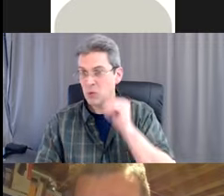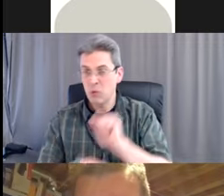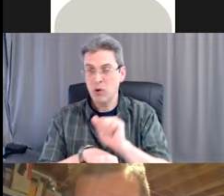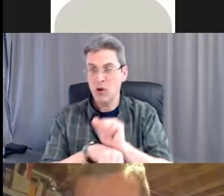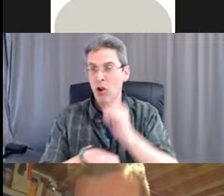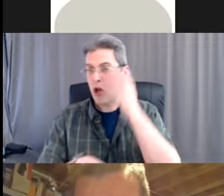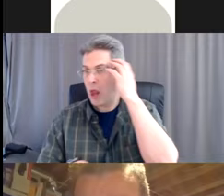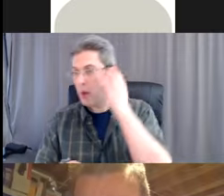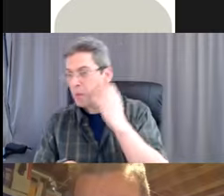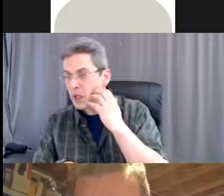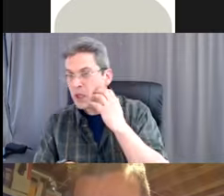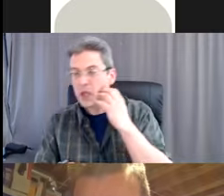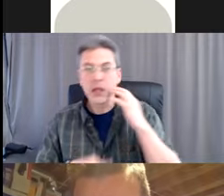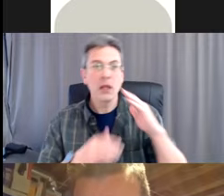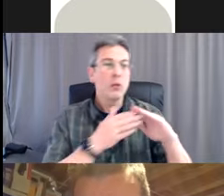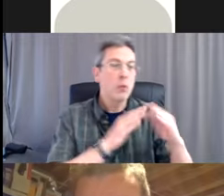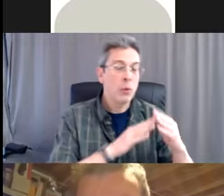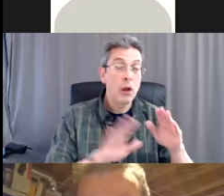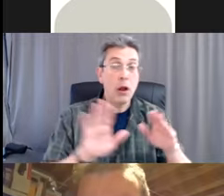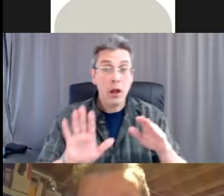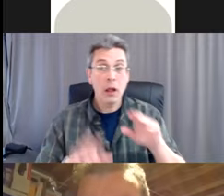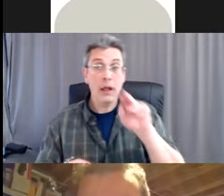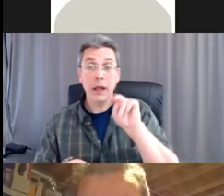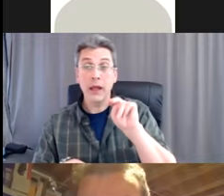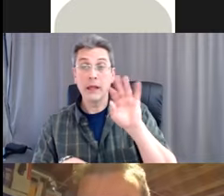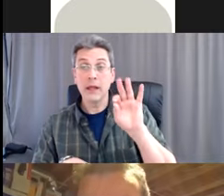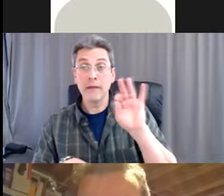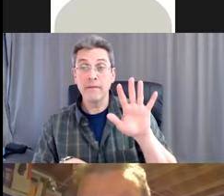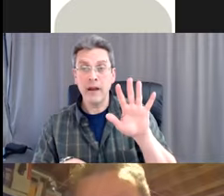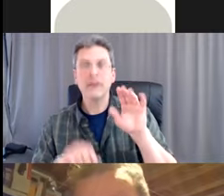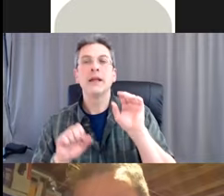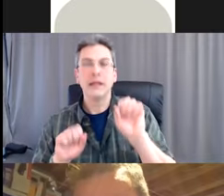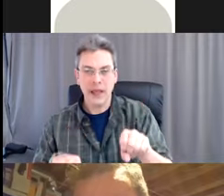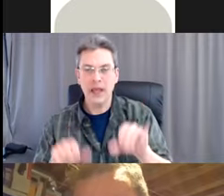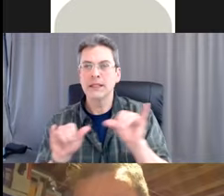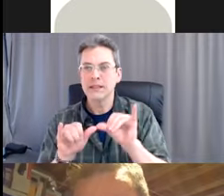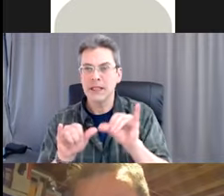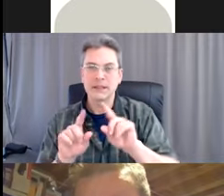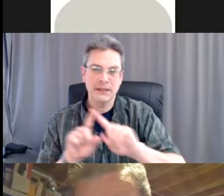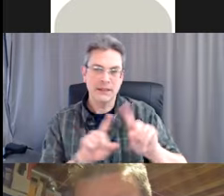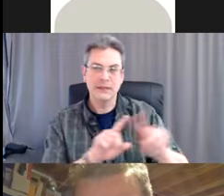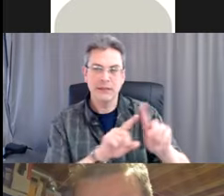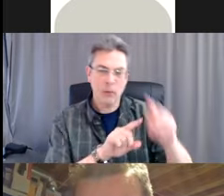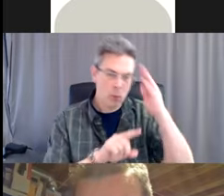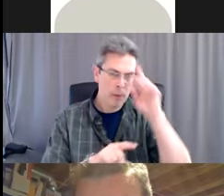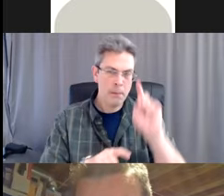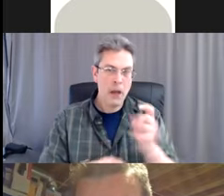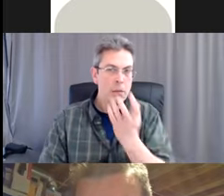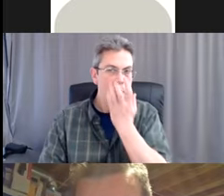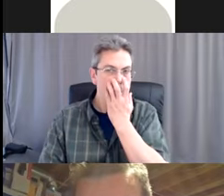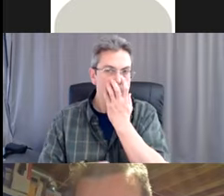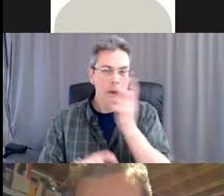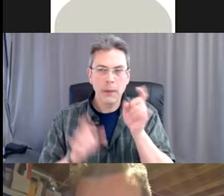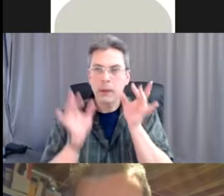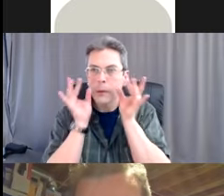where the different sizes are is the N95s. Okay. Because they have to fit your face for as a seal, whereas